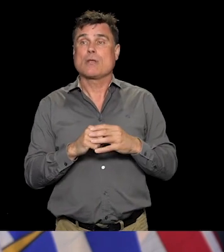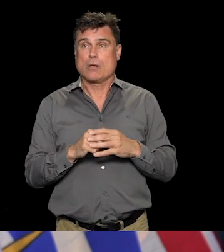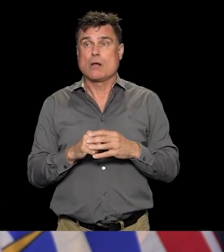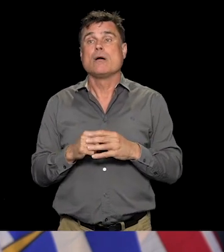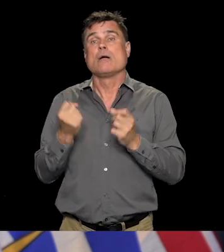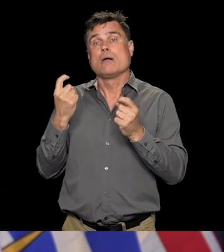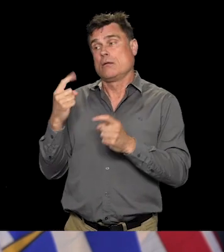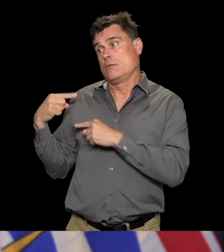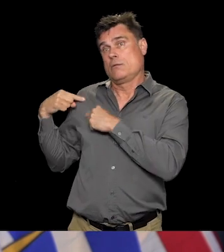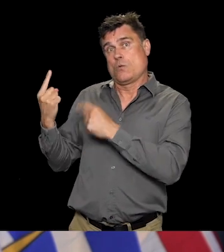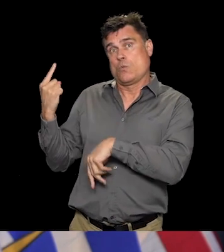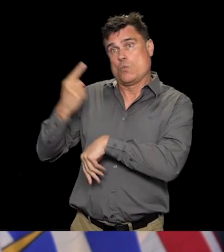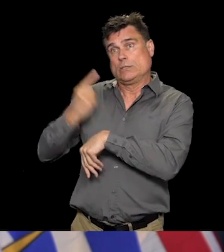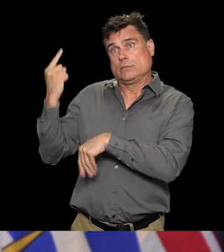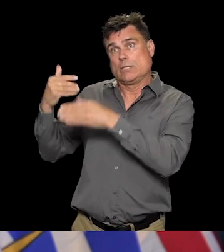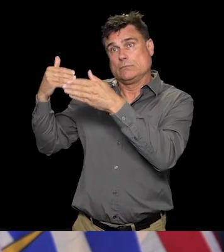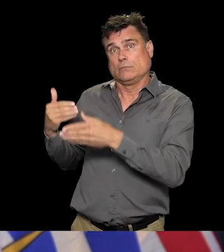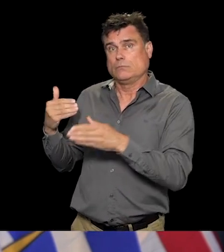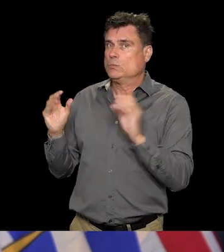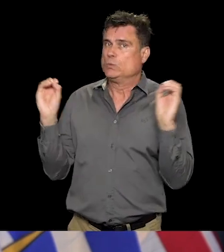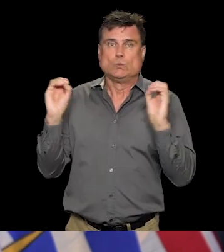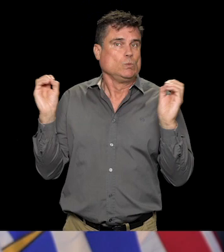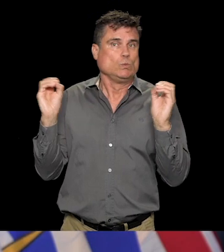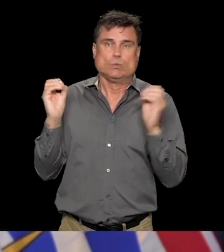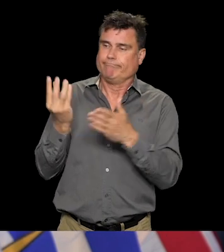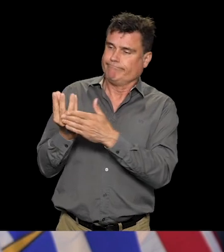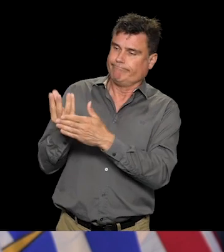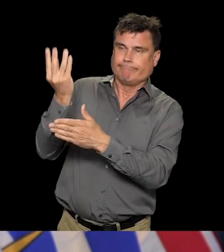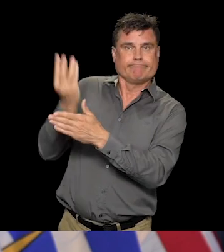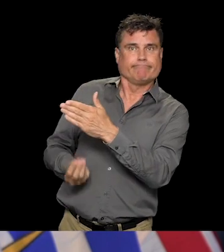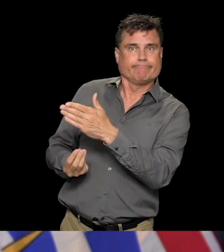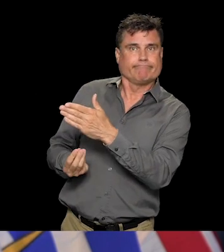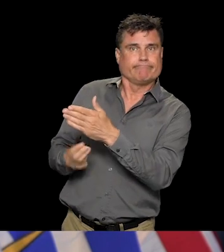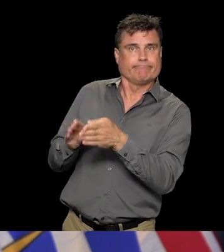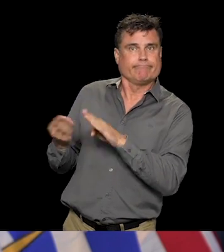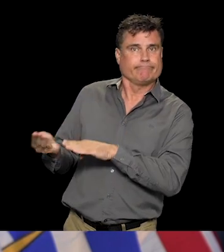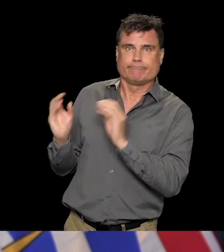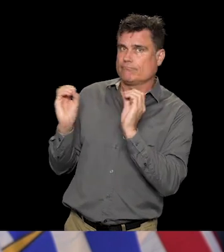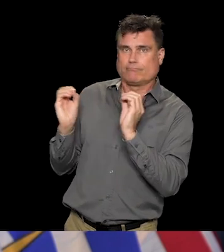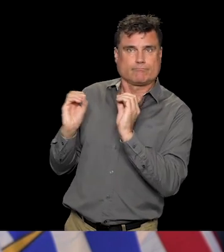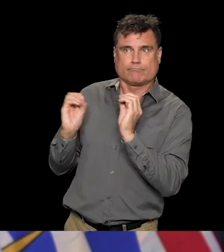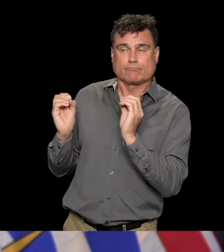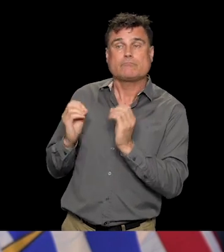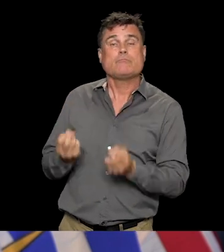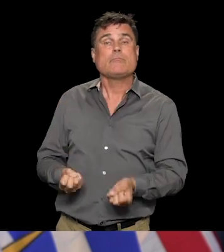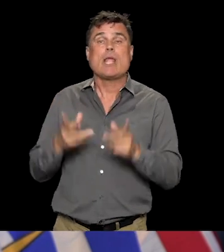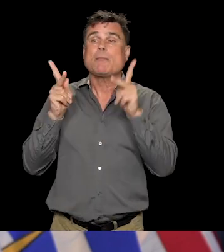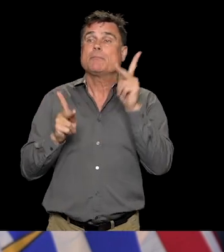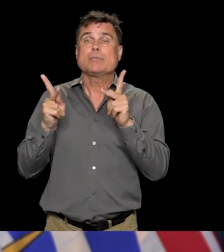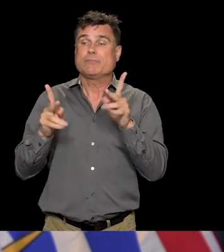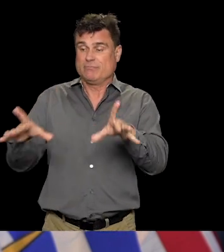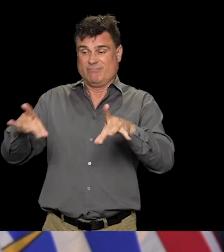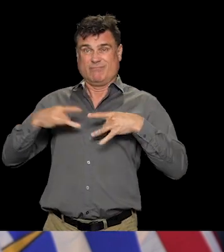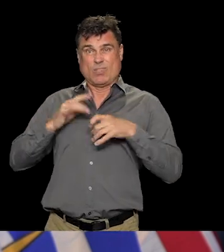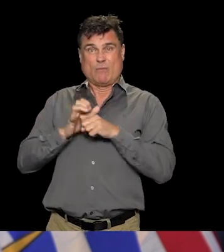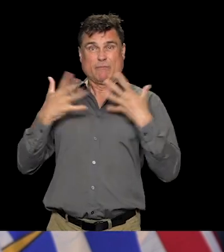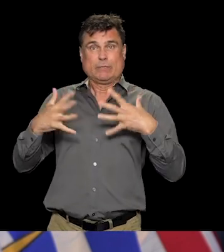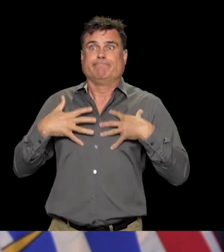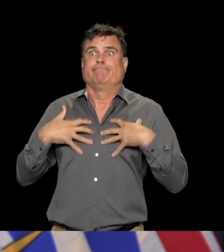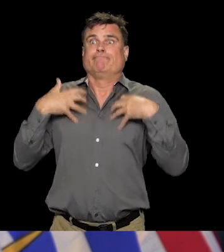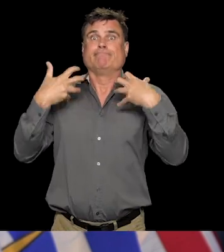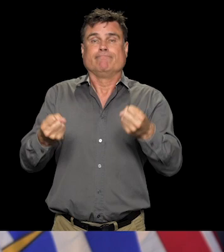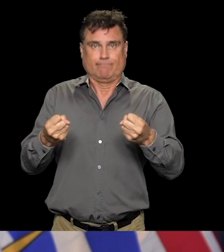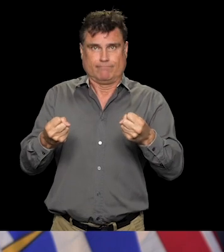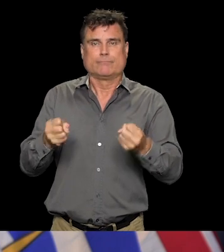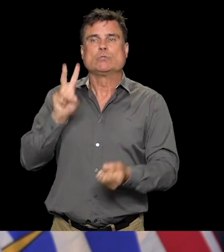that leaves us 2,319 people who are now fully recovered from COVID-19 in B.C. I'm very